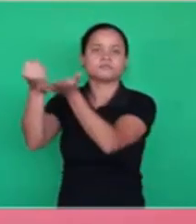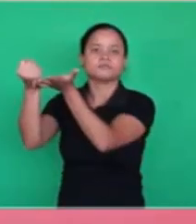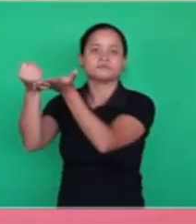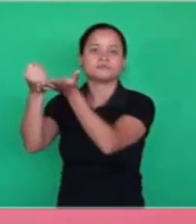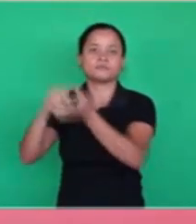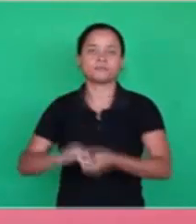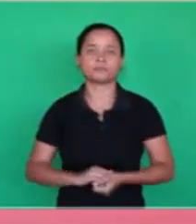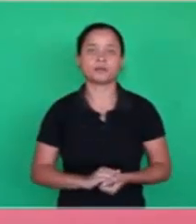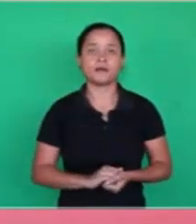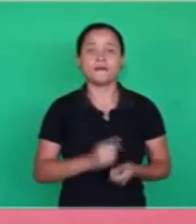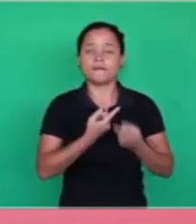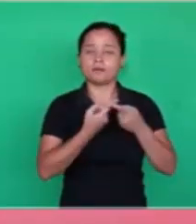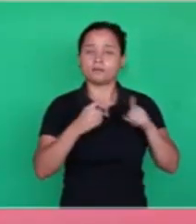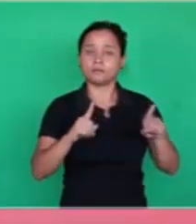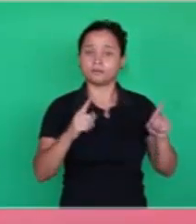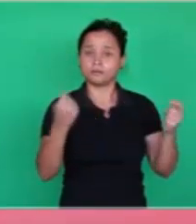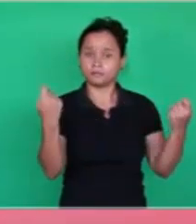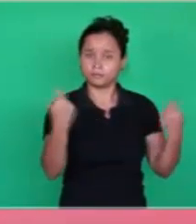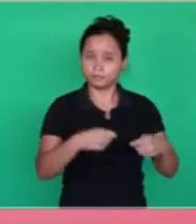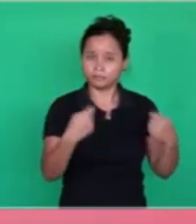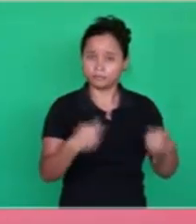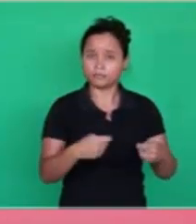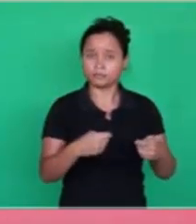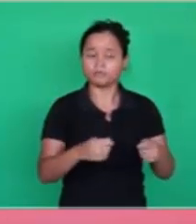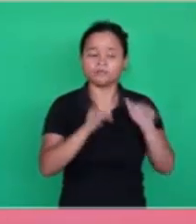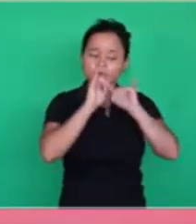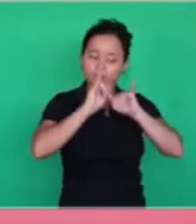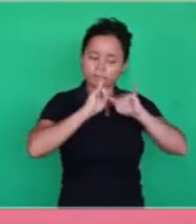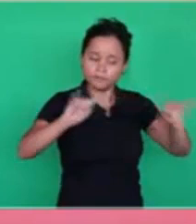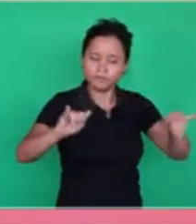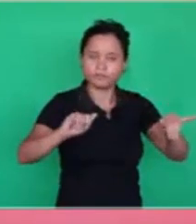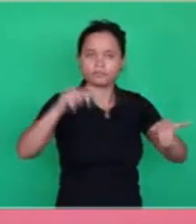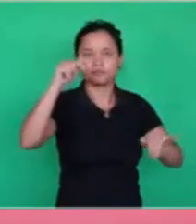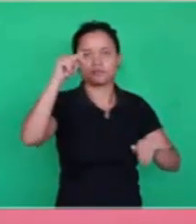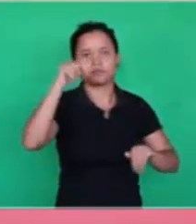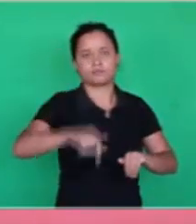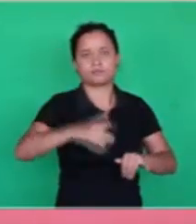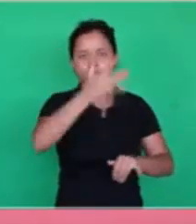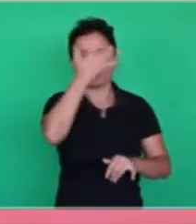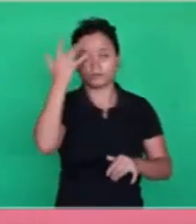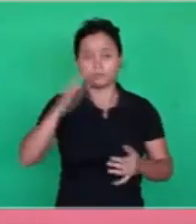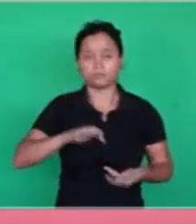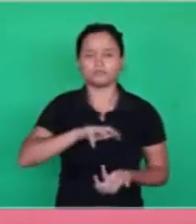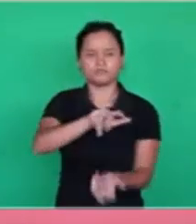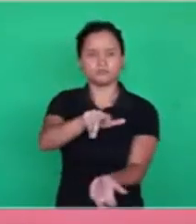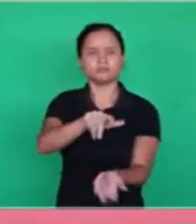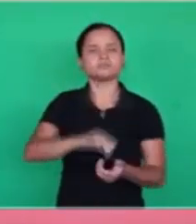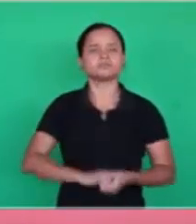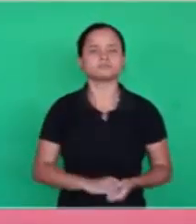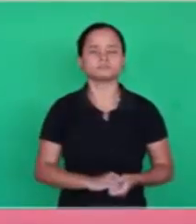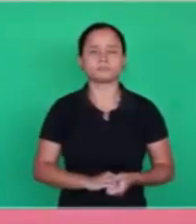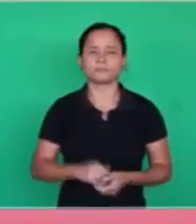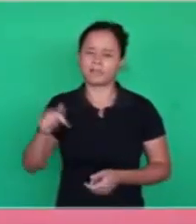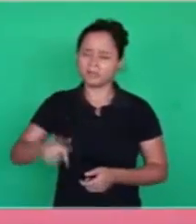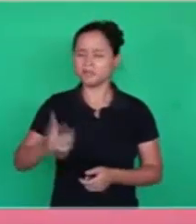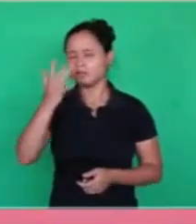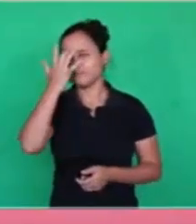But they must leave a legacy to the world. There will be a world